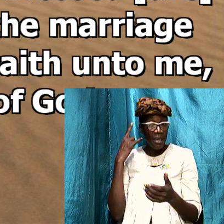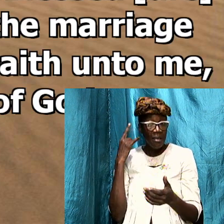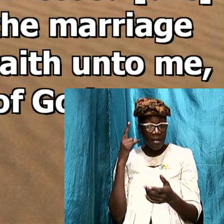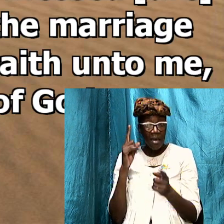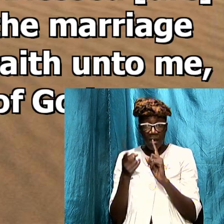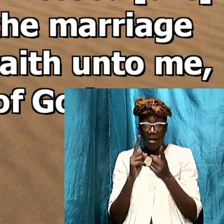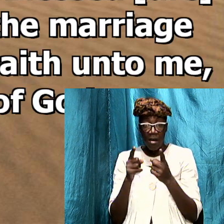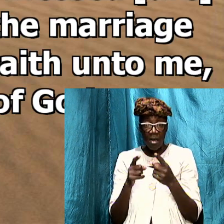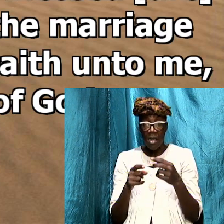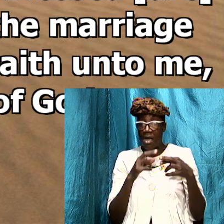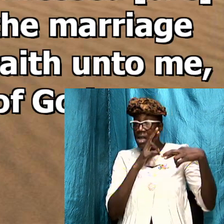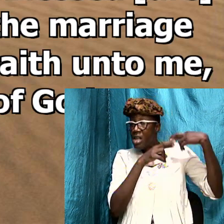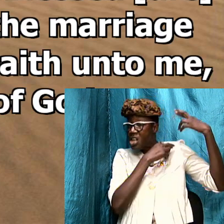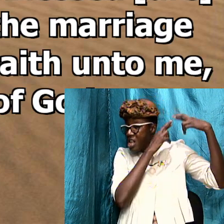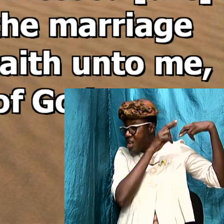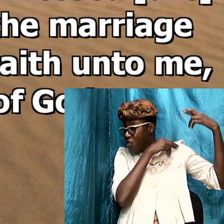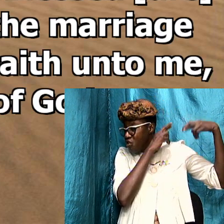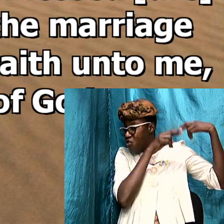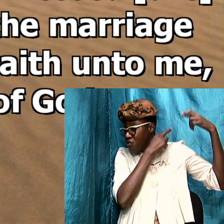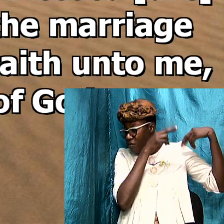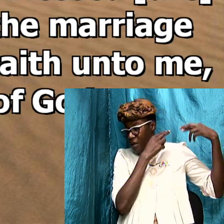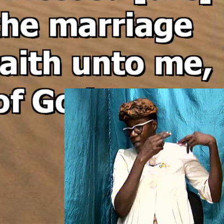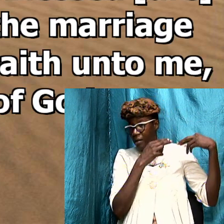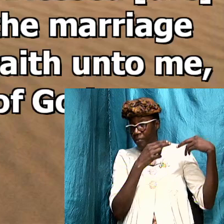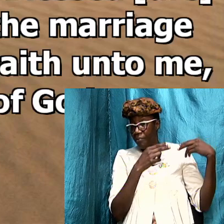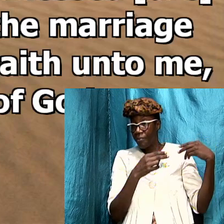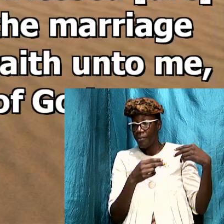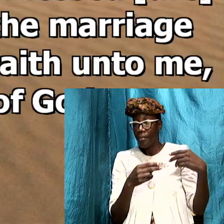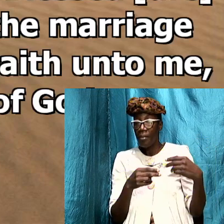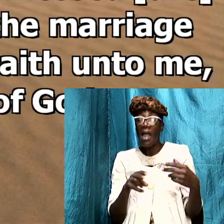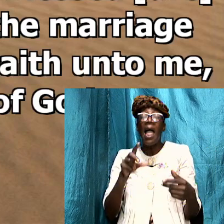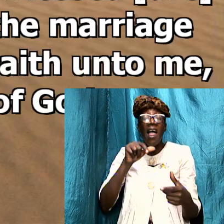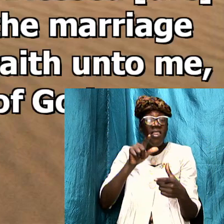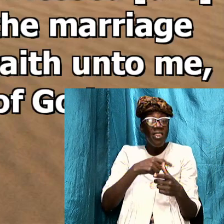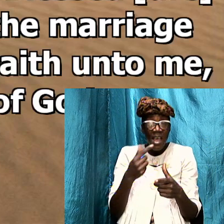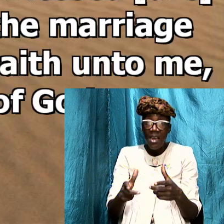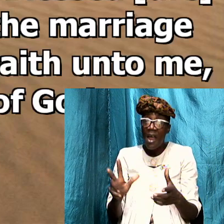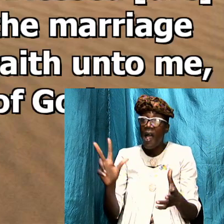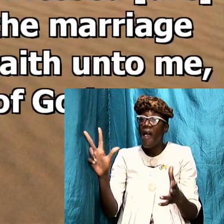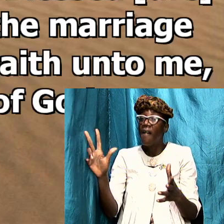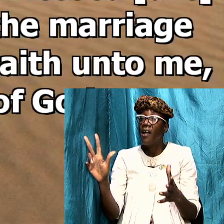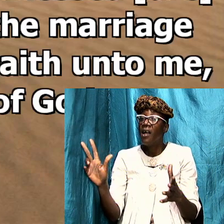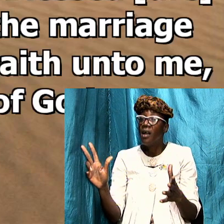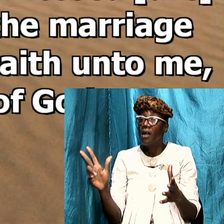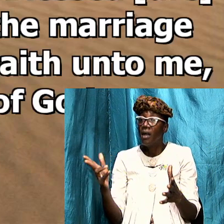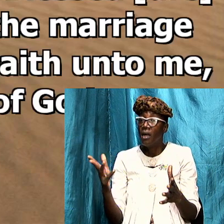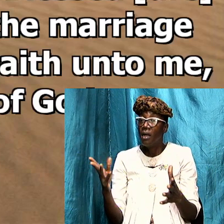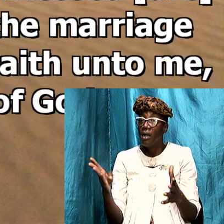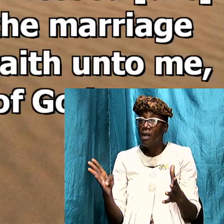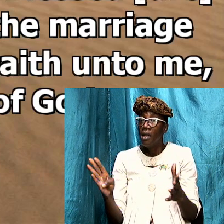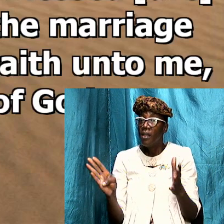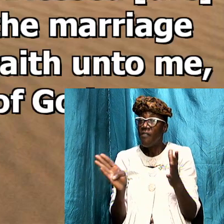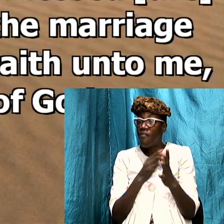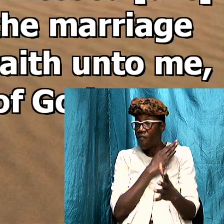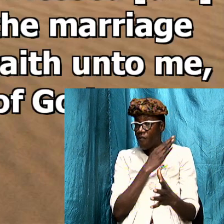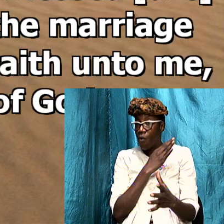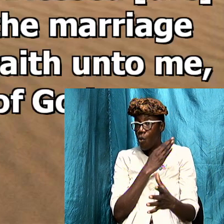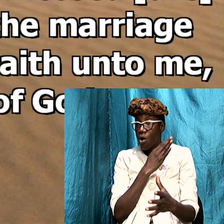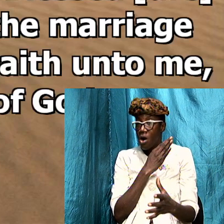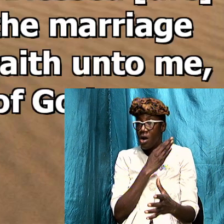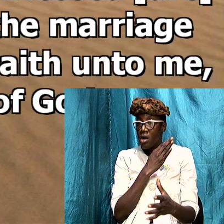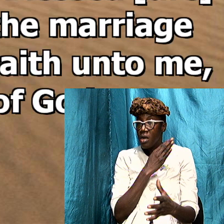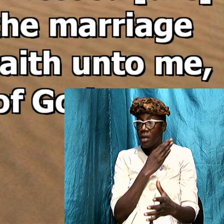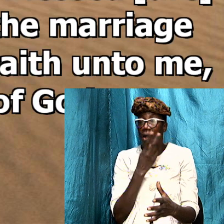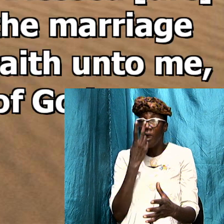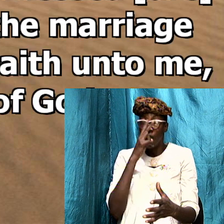historical view but then there is a fourth view another view they call that view the futurist view and